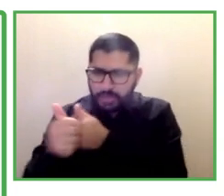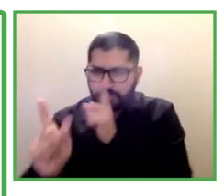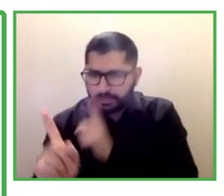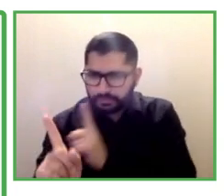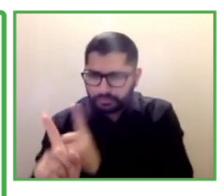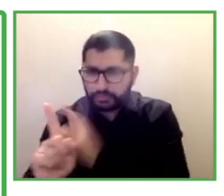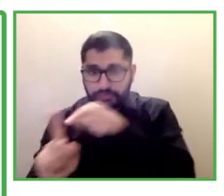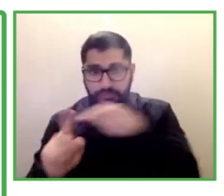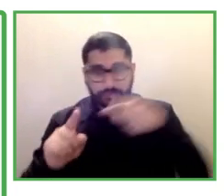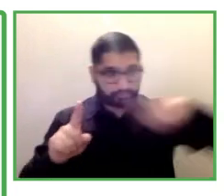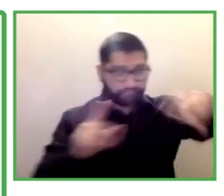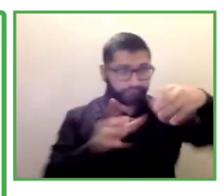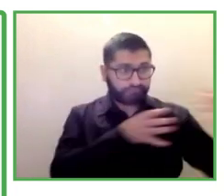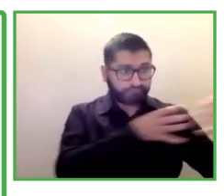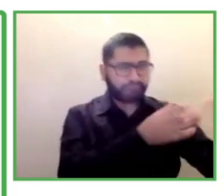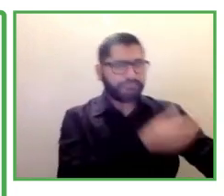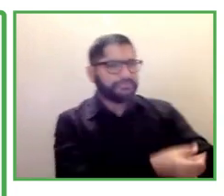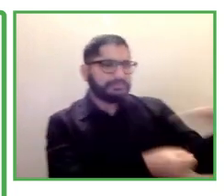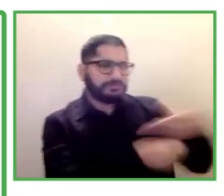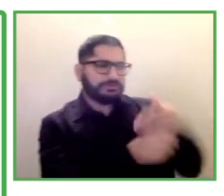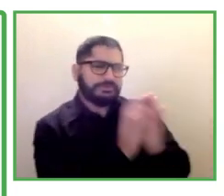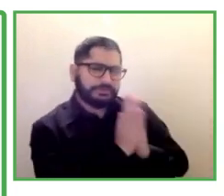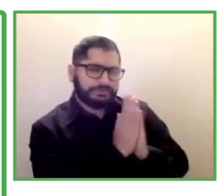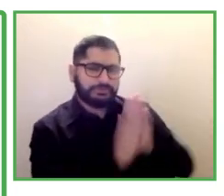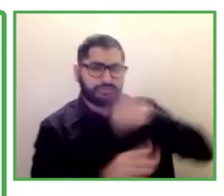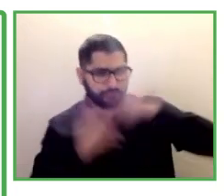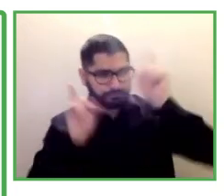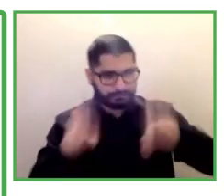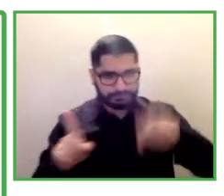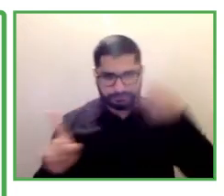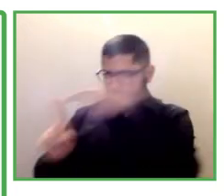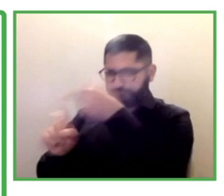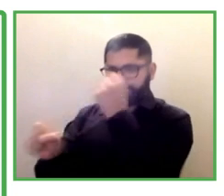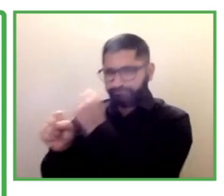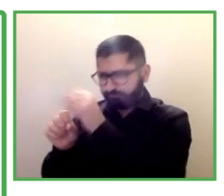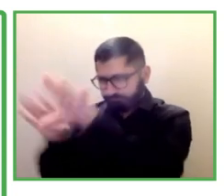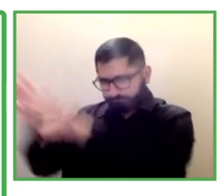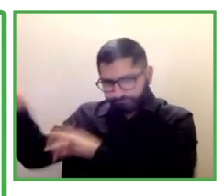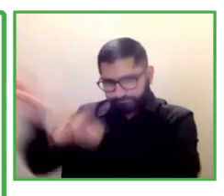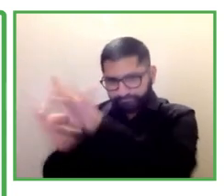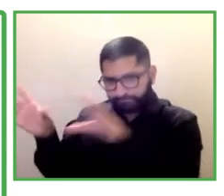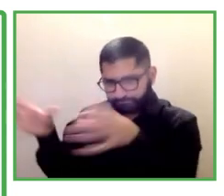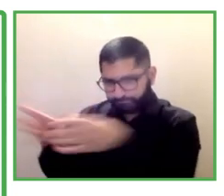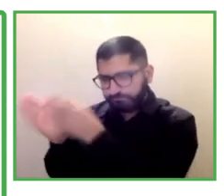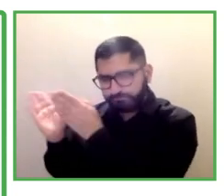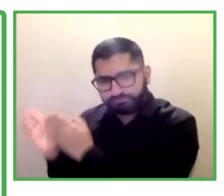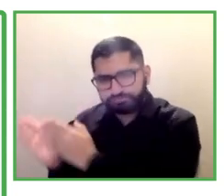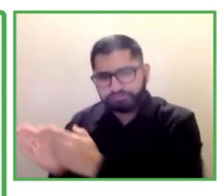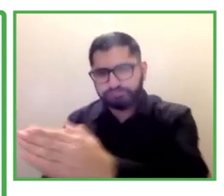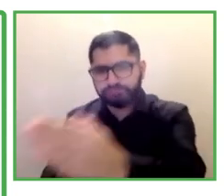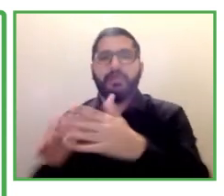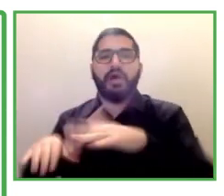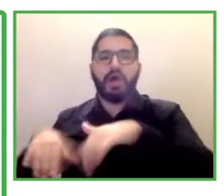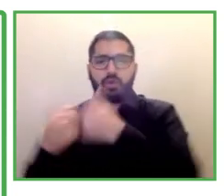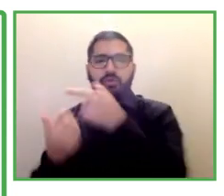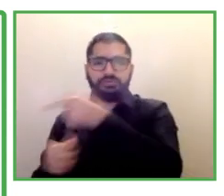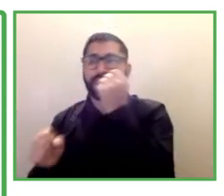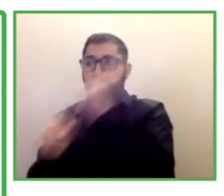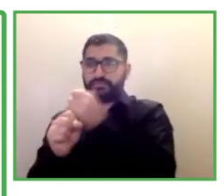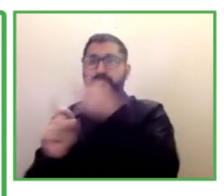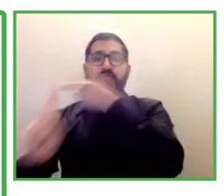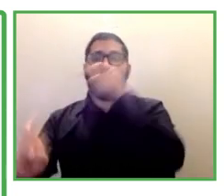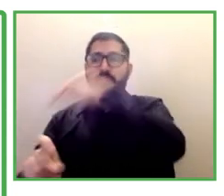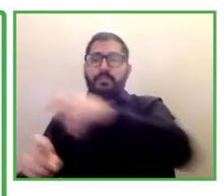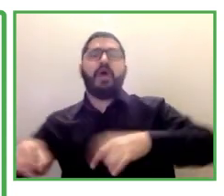understand what their business needs are and then we go out to source suitable candidates to match those needs so we're not a recruitment